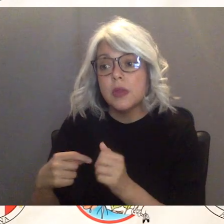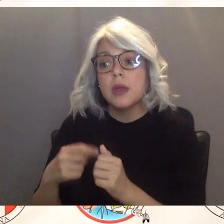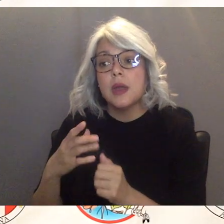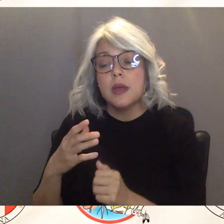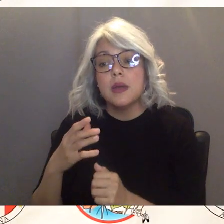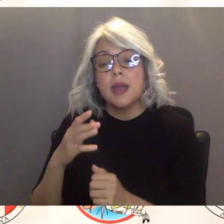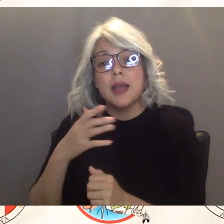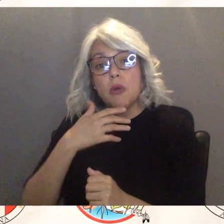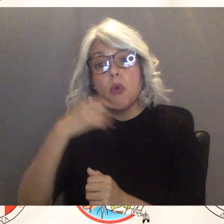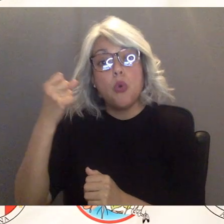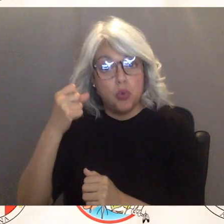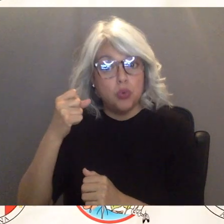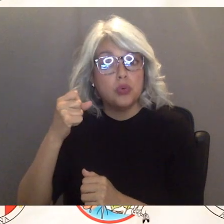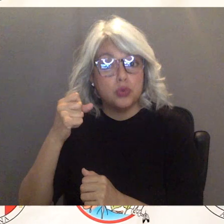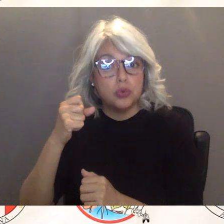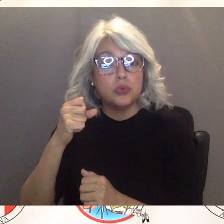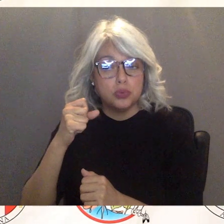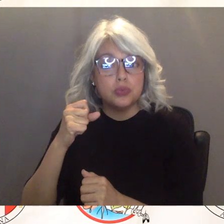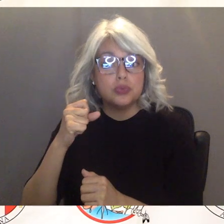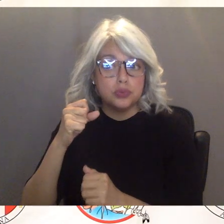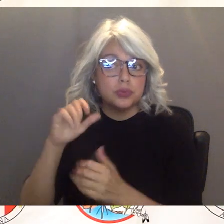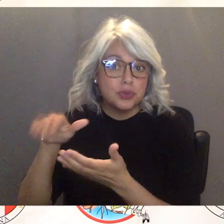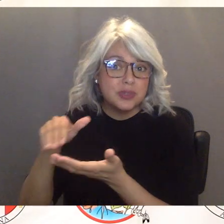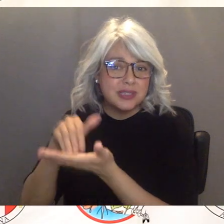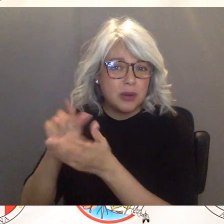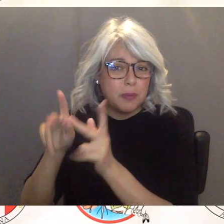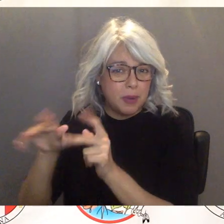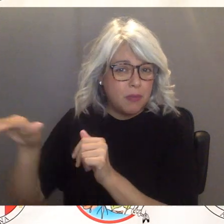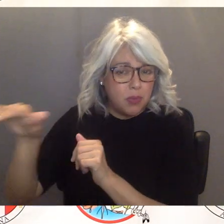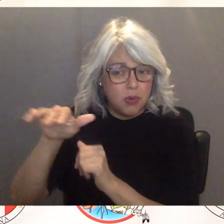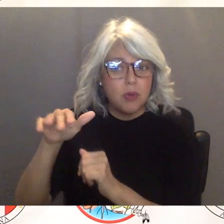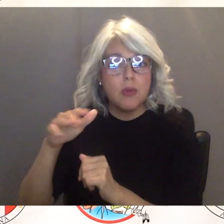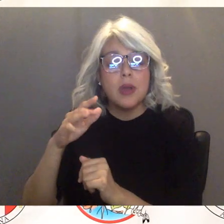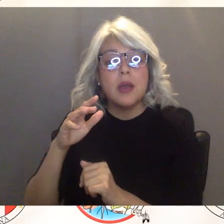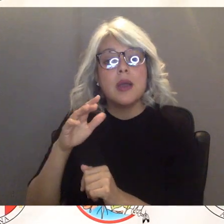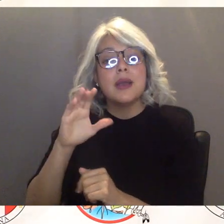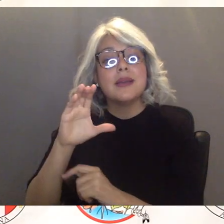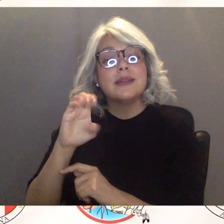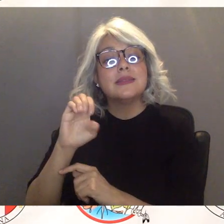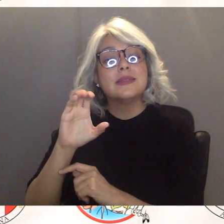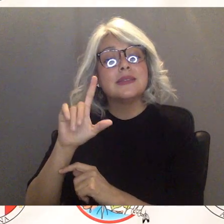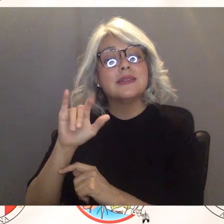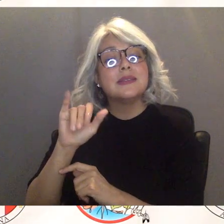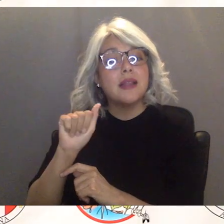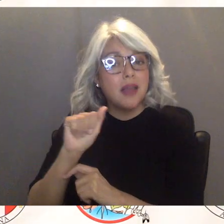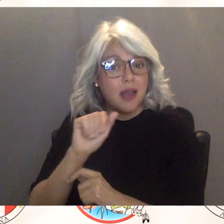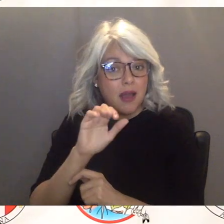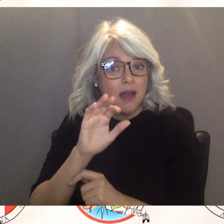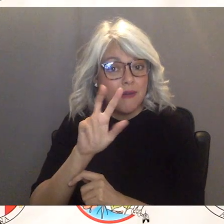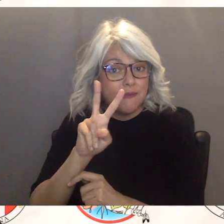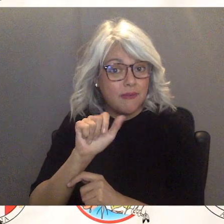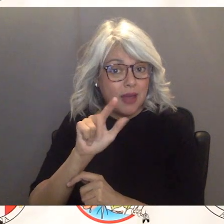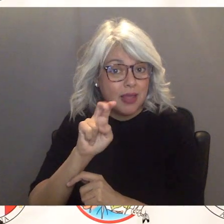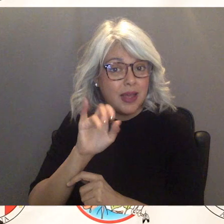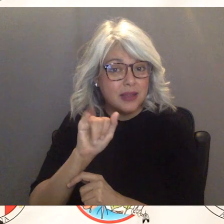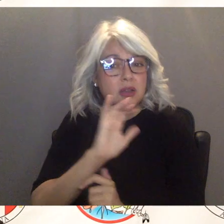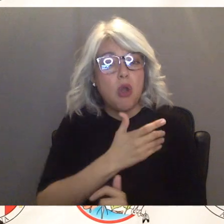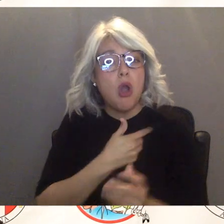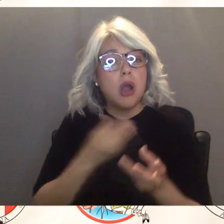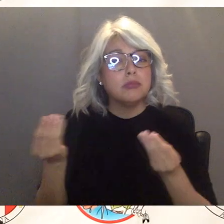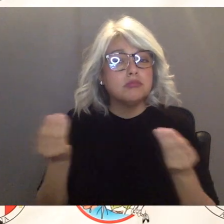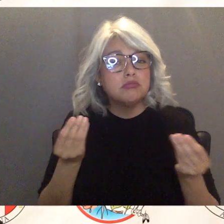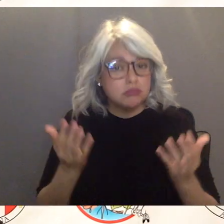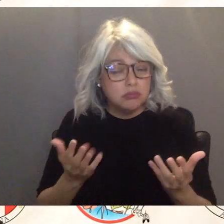senior center our ombudsman's folks and uh Cecilia Valencia and several other folks will be contacting those members that